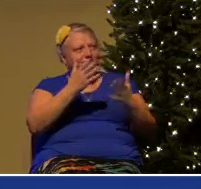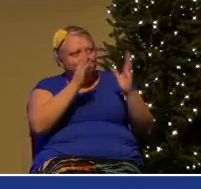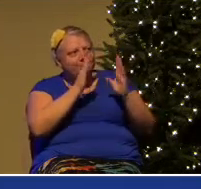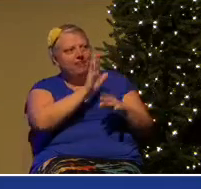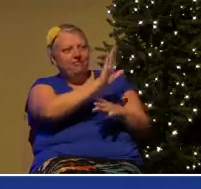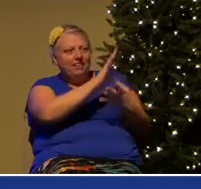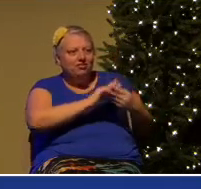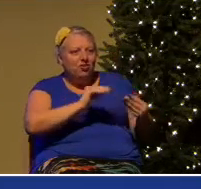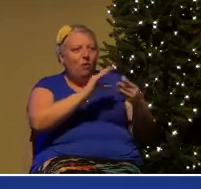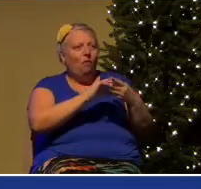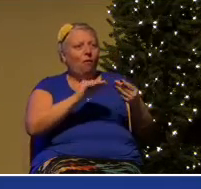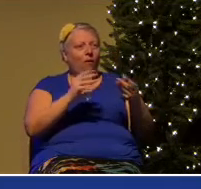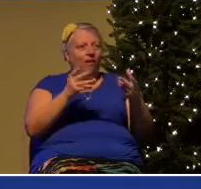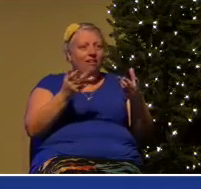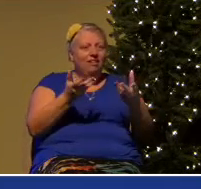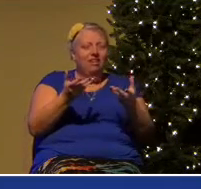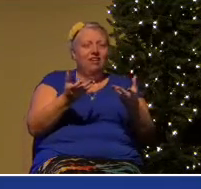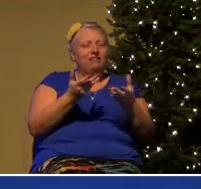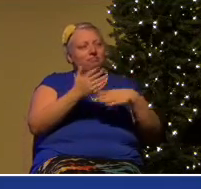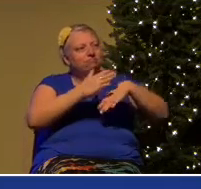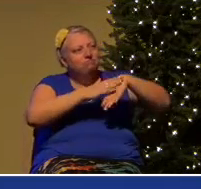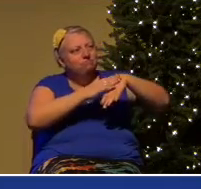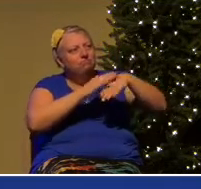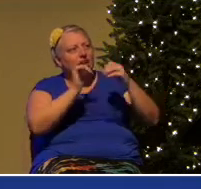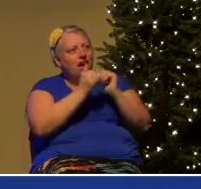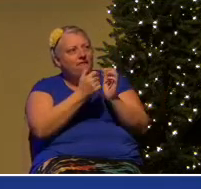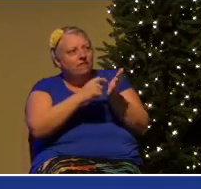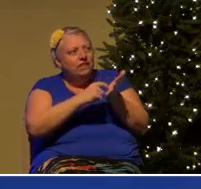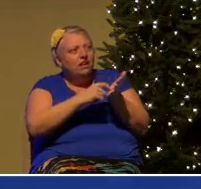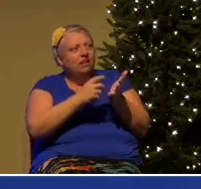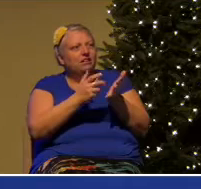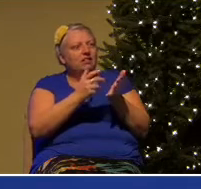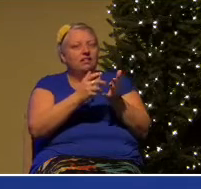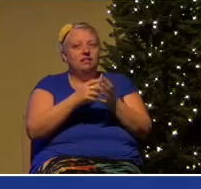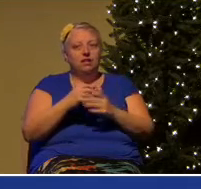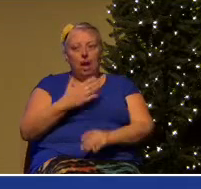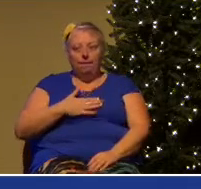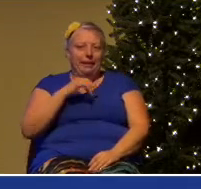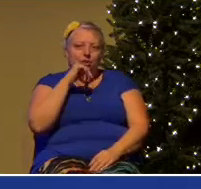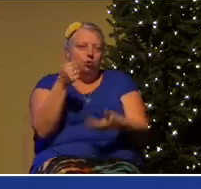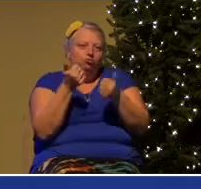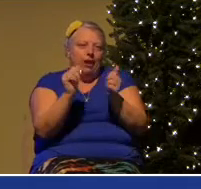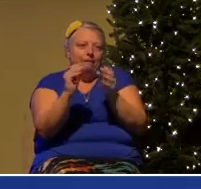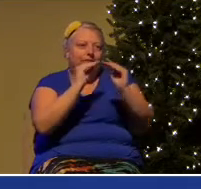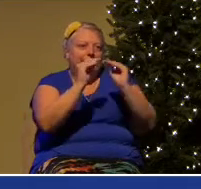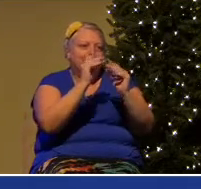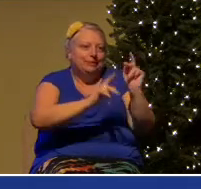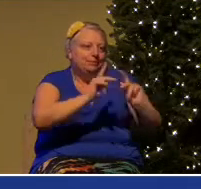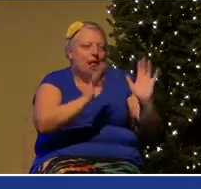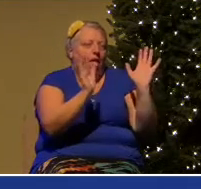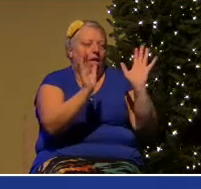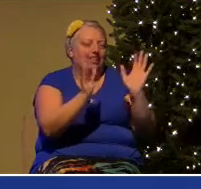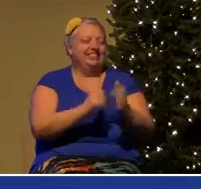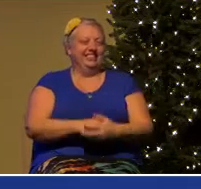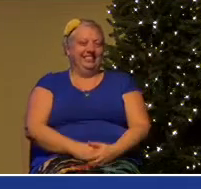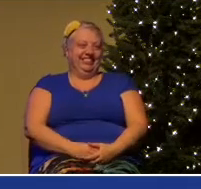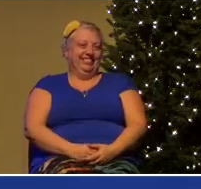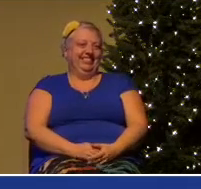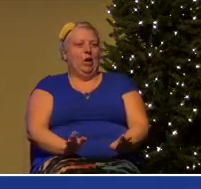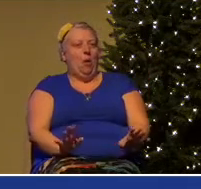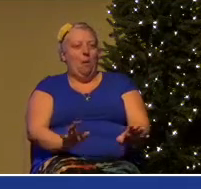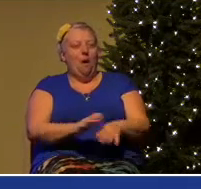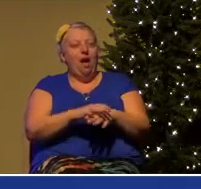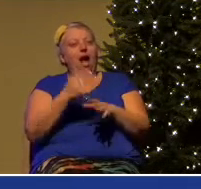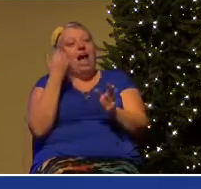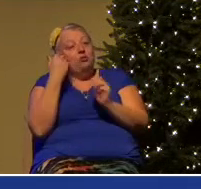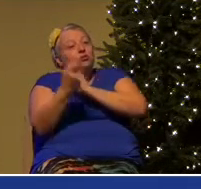or trying to advise them on how to fix it. And would you please not try to fix people? I know the temptation